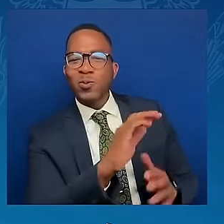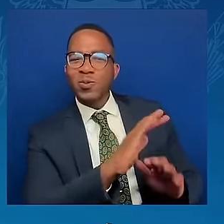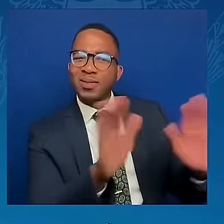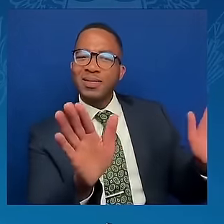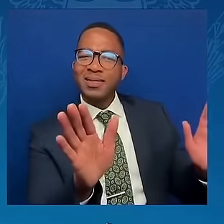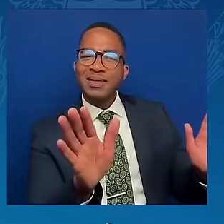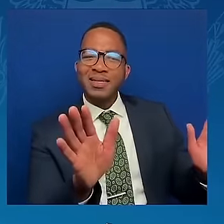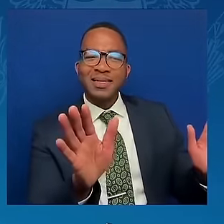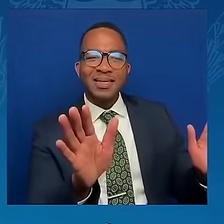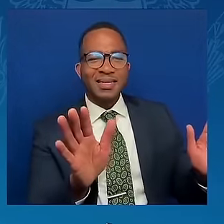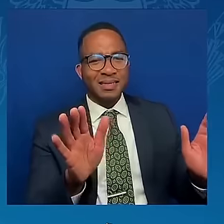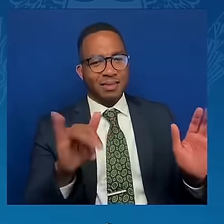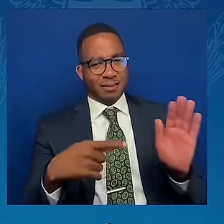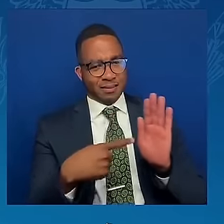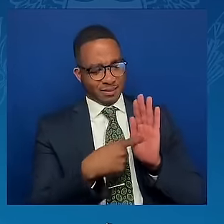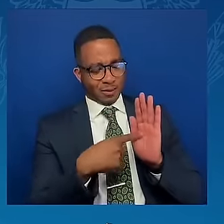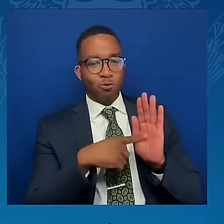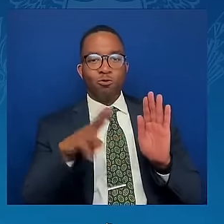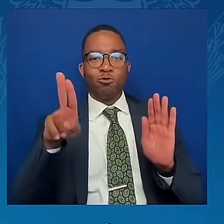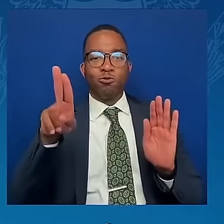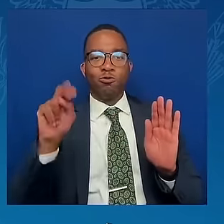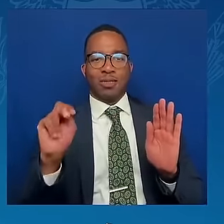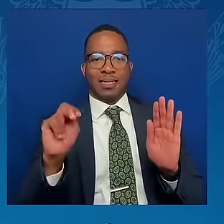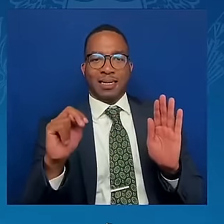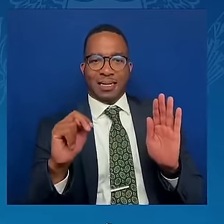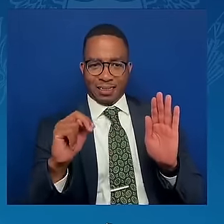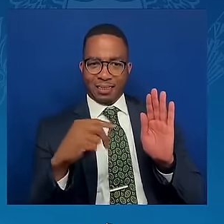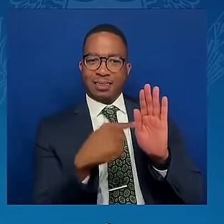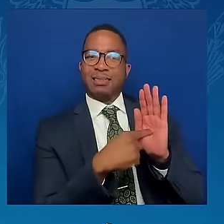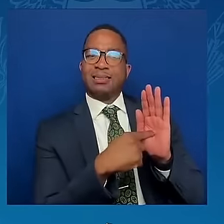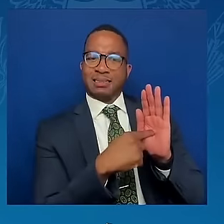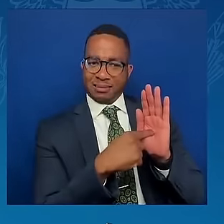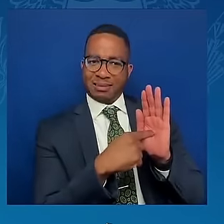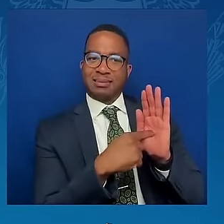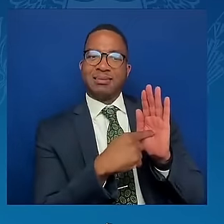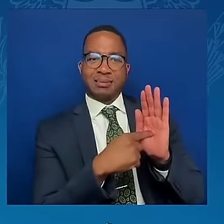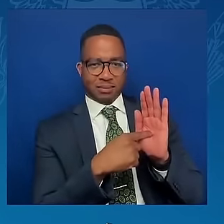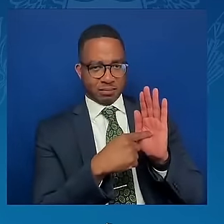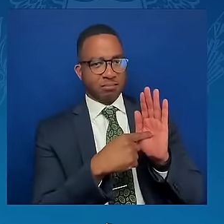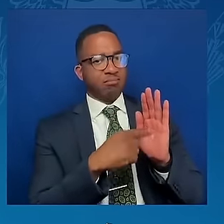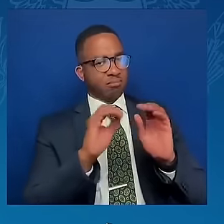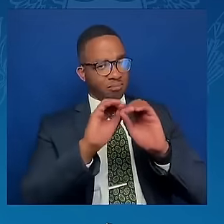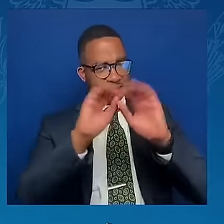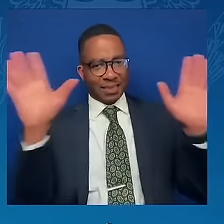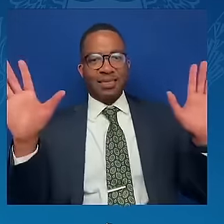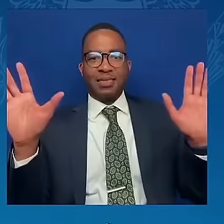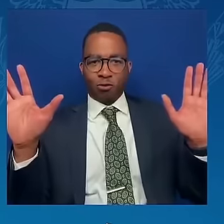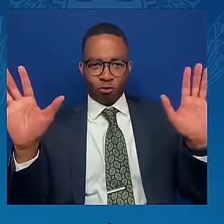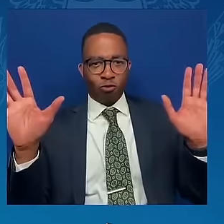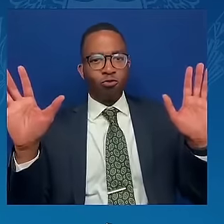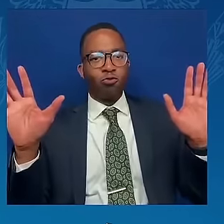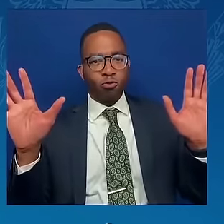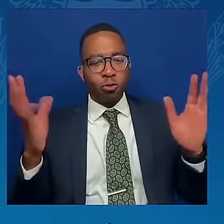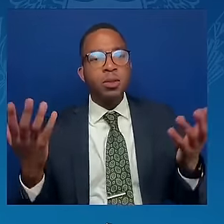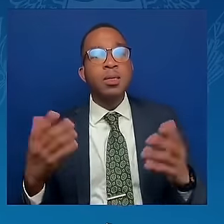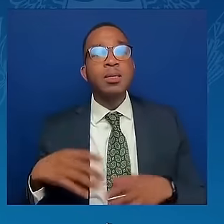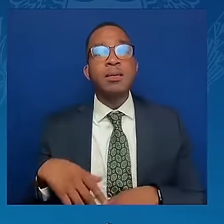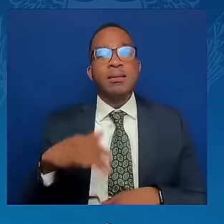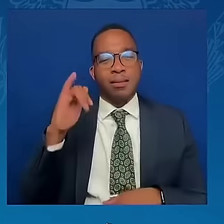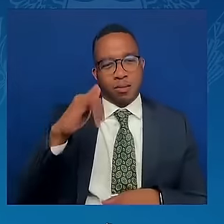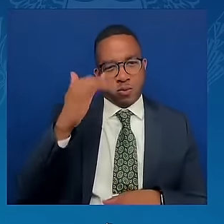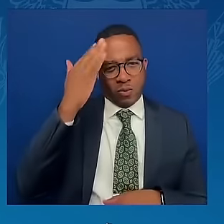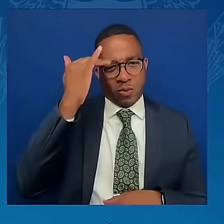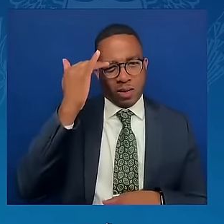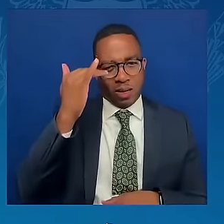of the United Nations. And that is why it is vital that we reaffirm that charter.